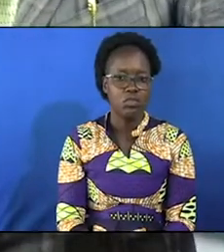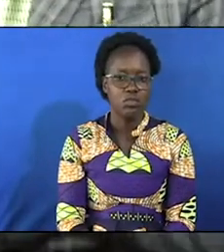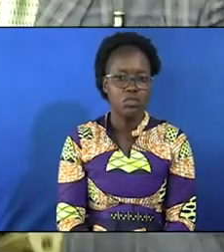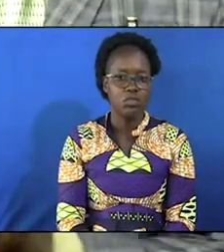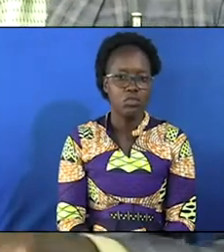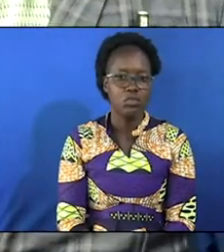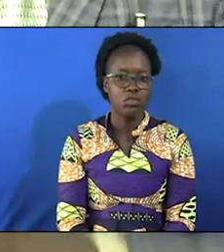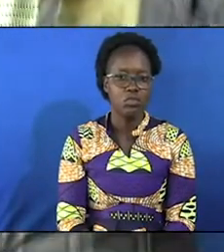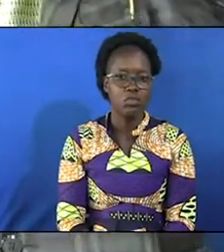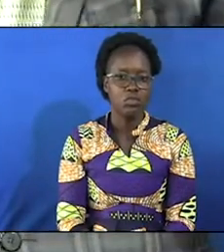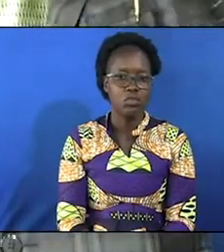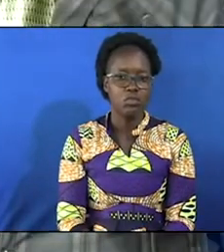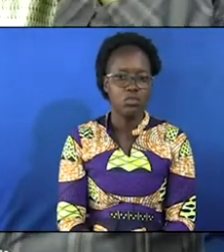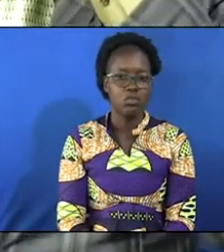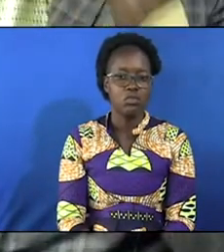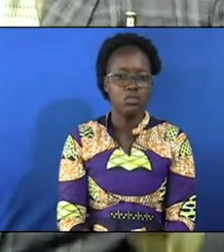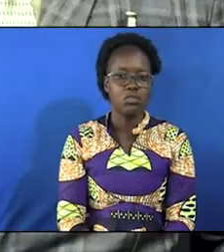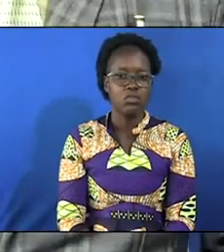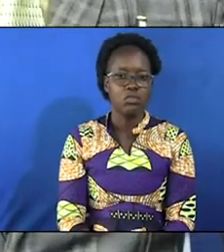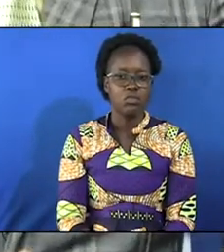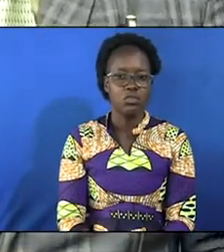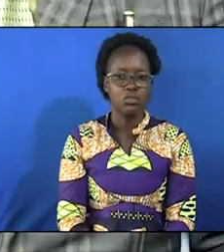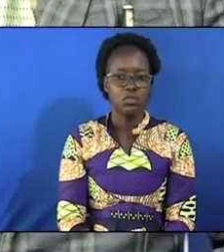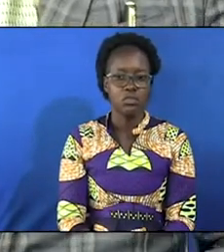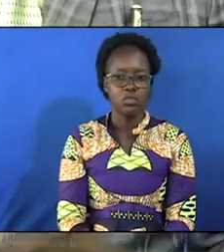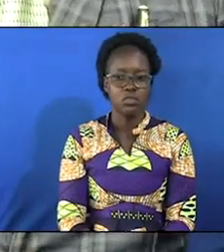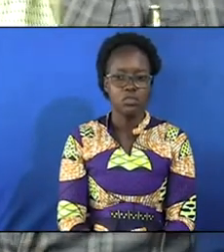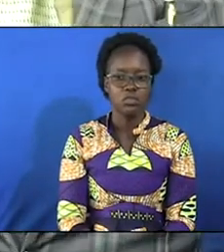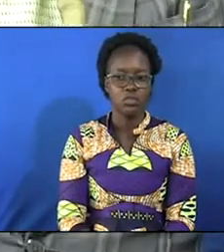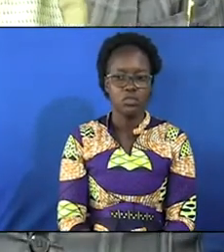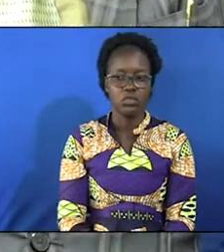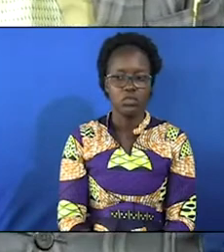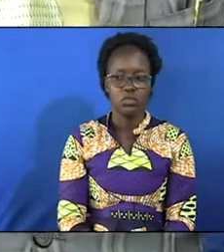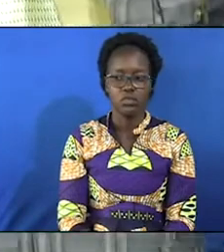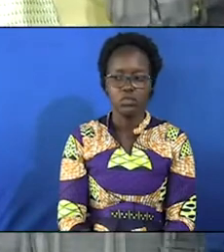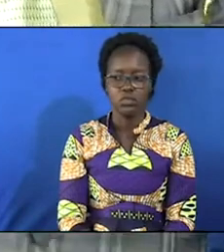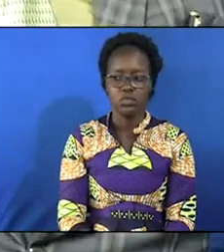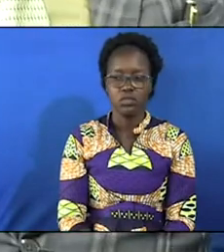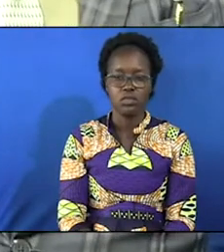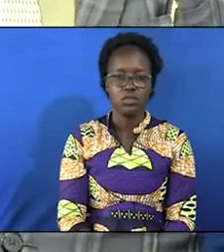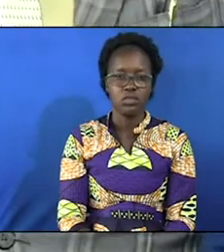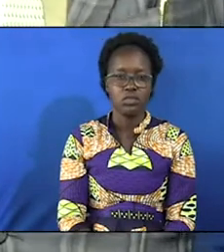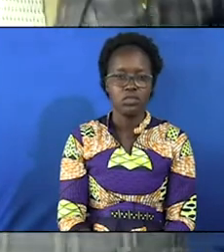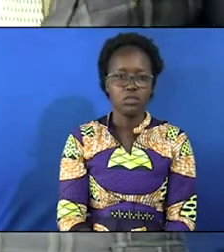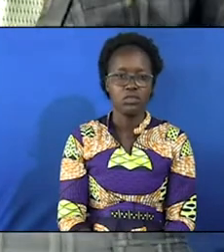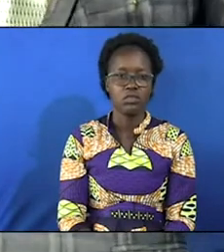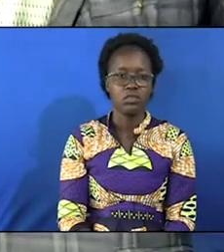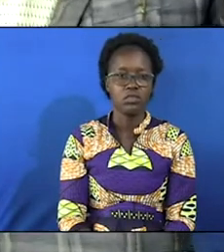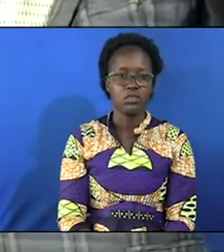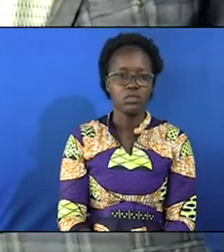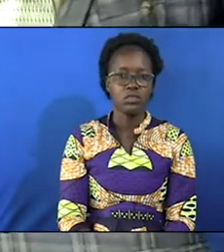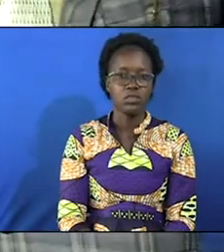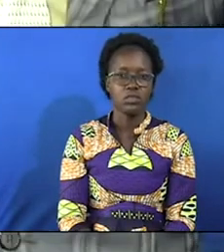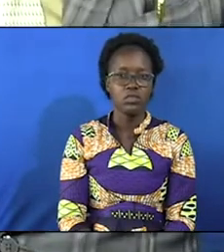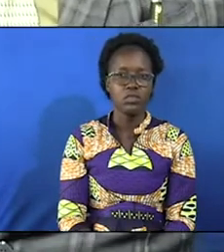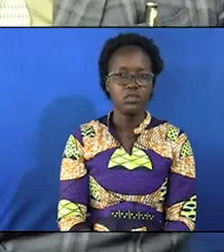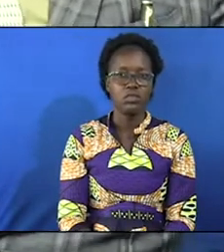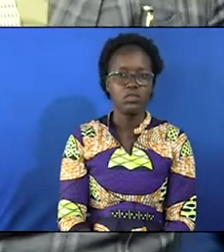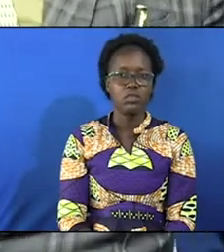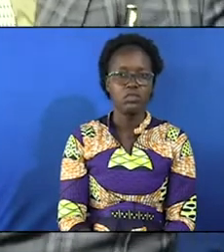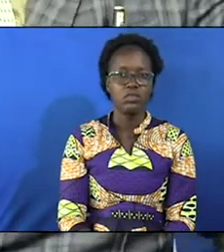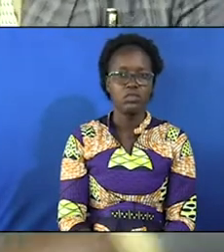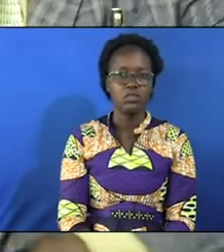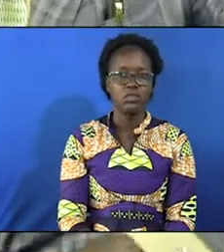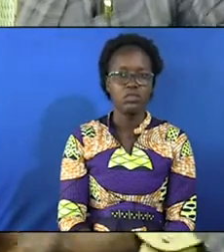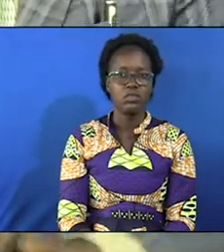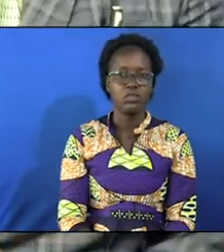of love that is the love of Jesus Christ so join me if you want to be baptized join me if you have a special prayer request just